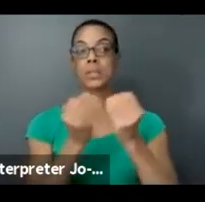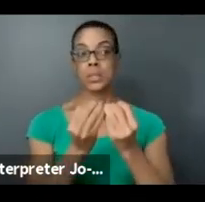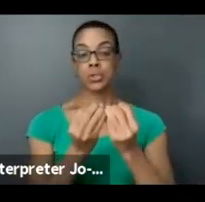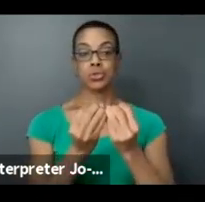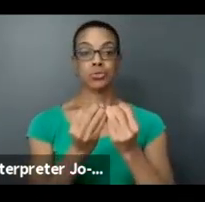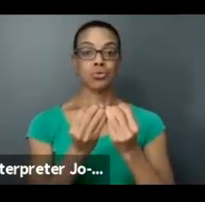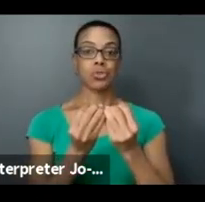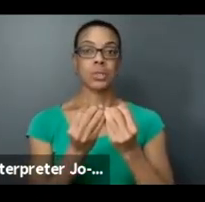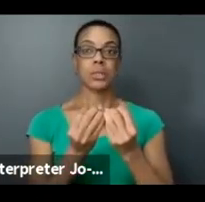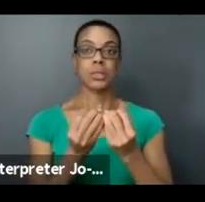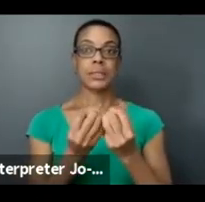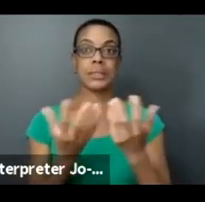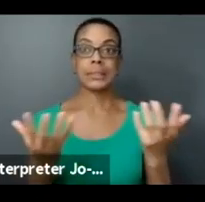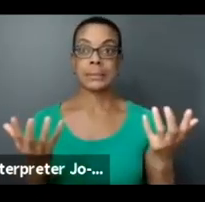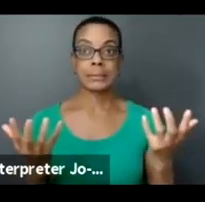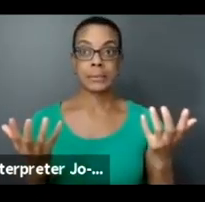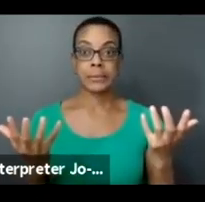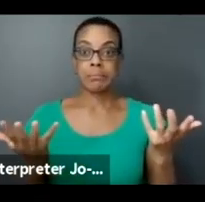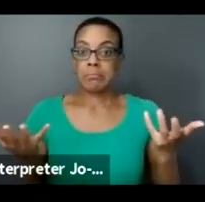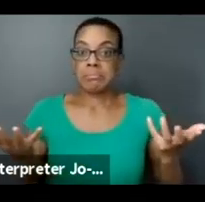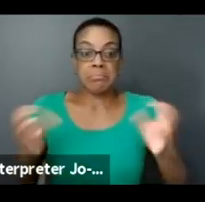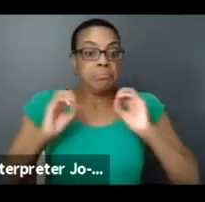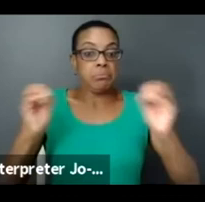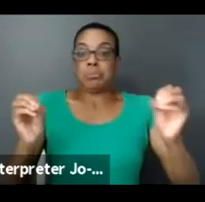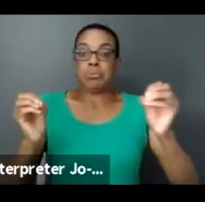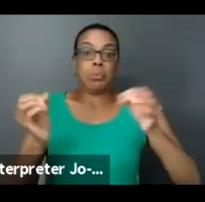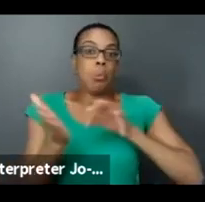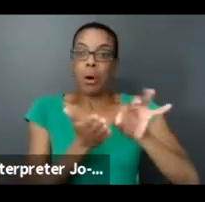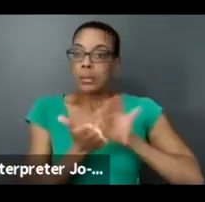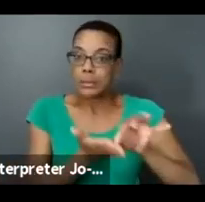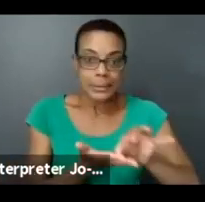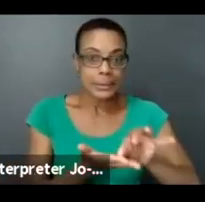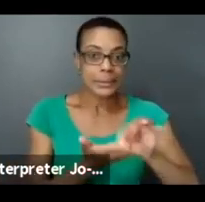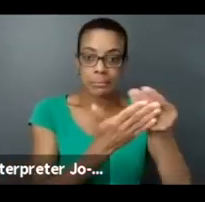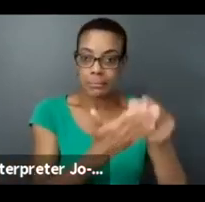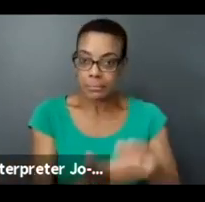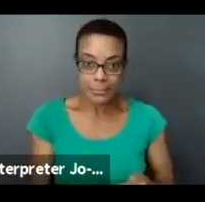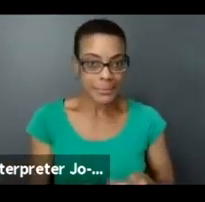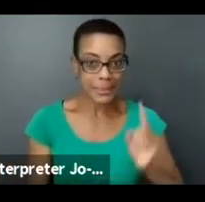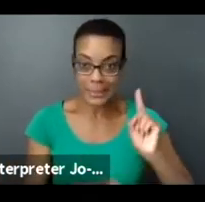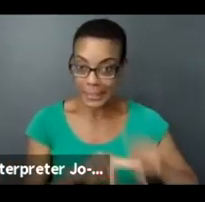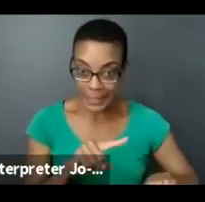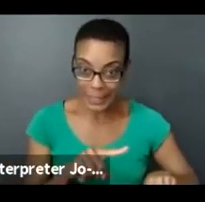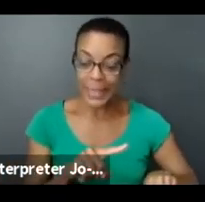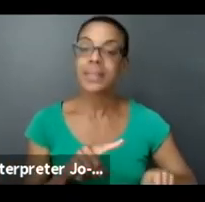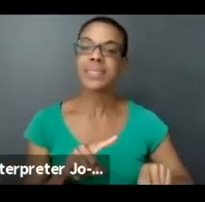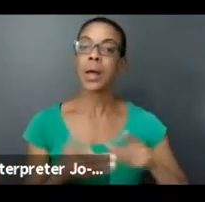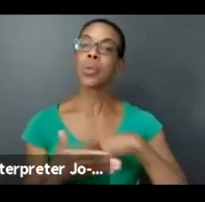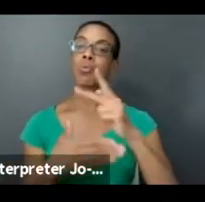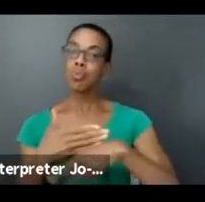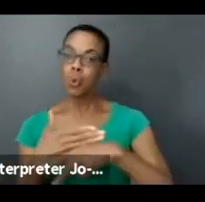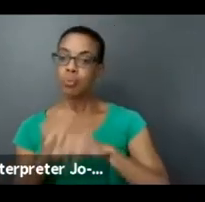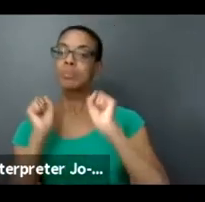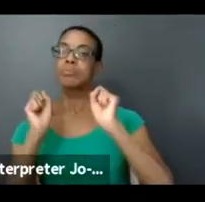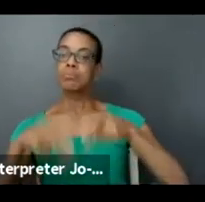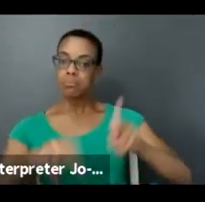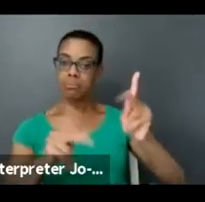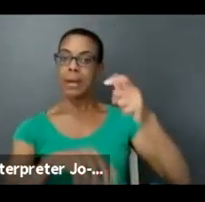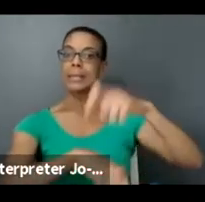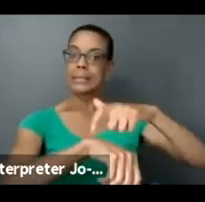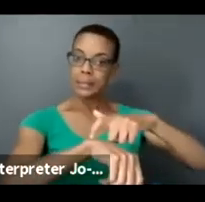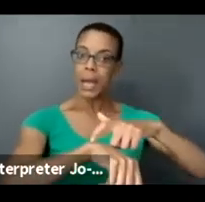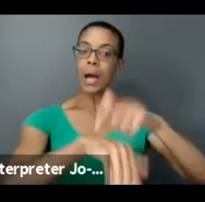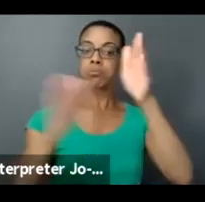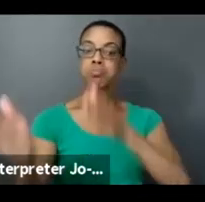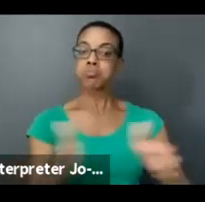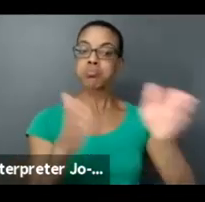had the opportunity to be able to do their auditing, then this program will give them some, some time to be able to prepare that for potentially the